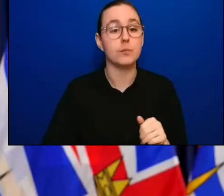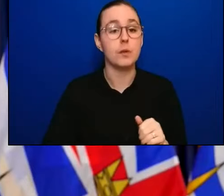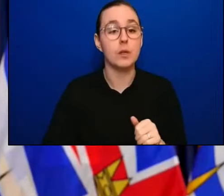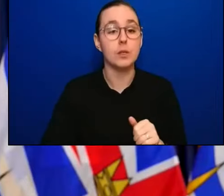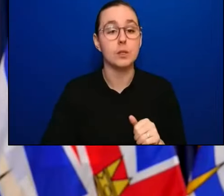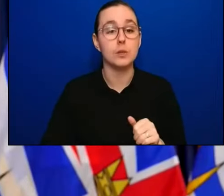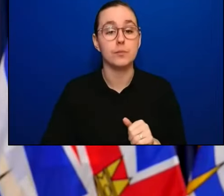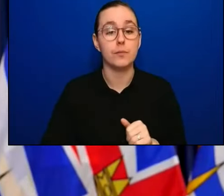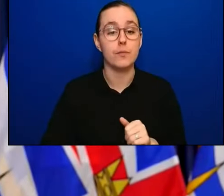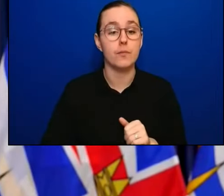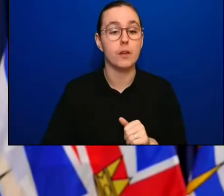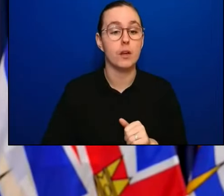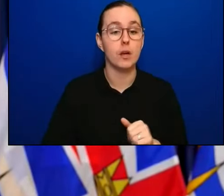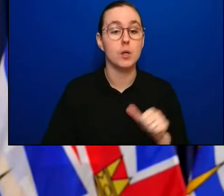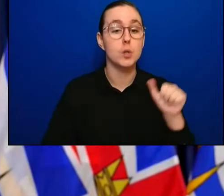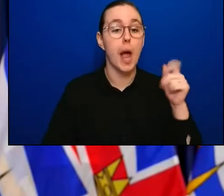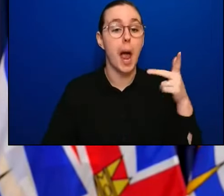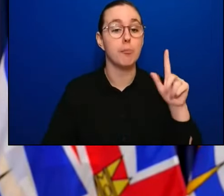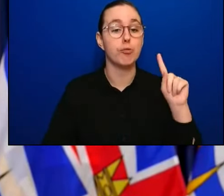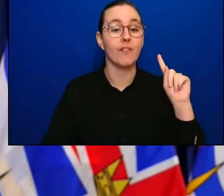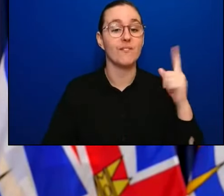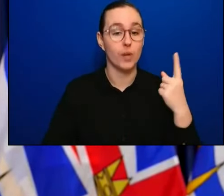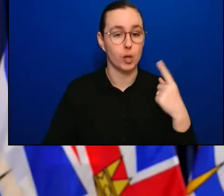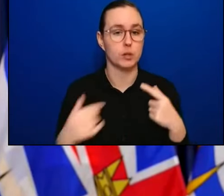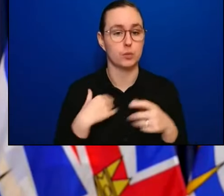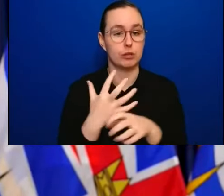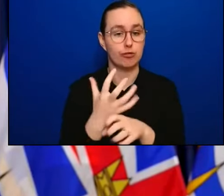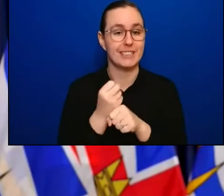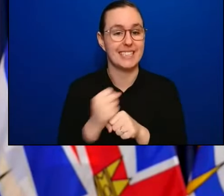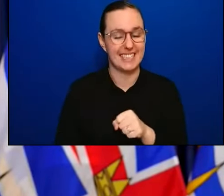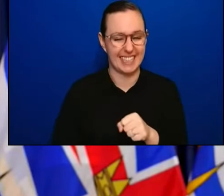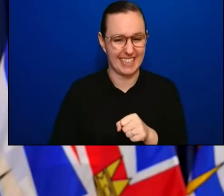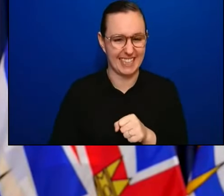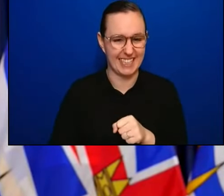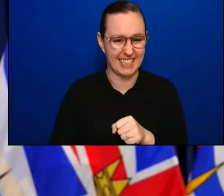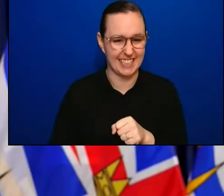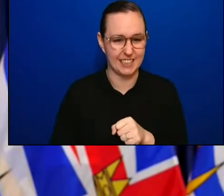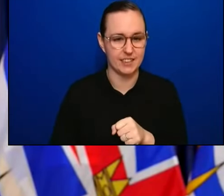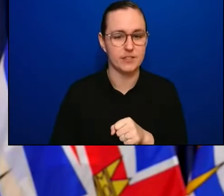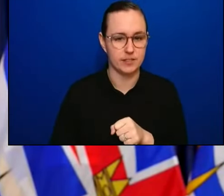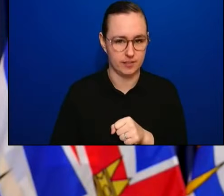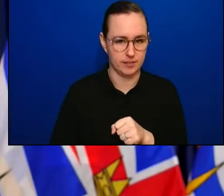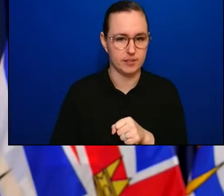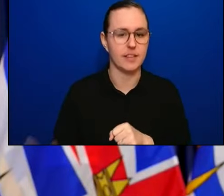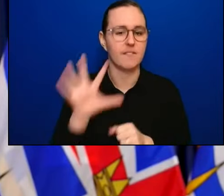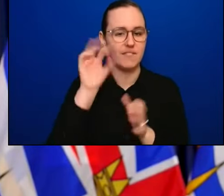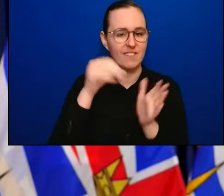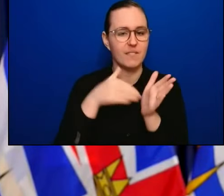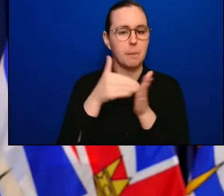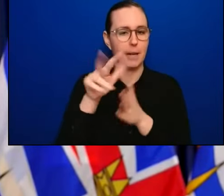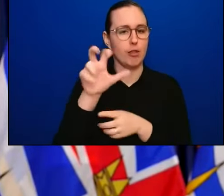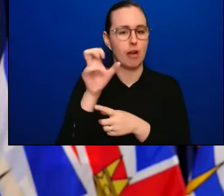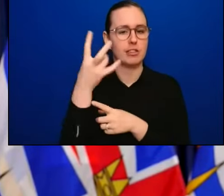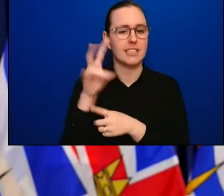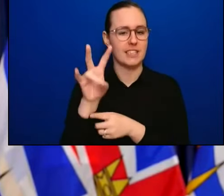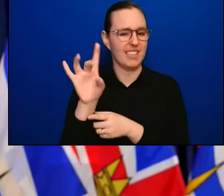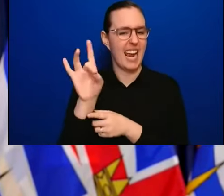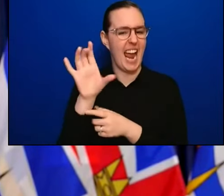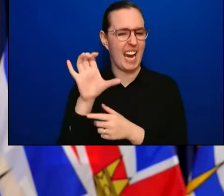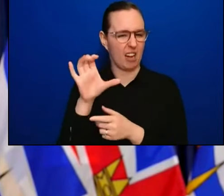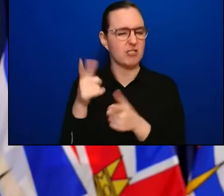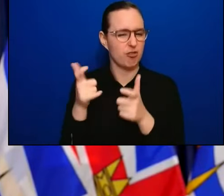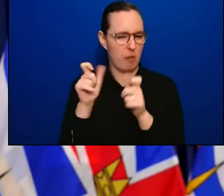,317,800 rapid tests. 40,145,396 tests